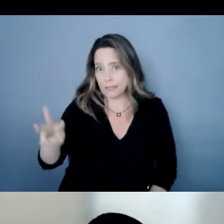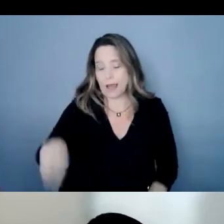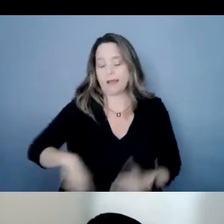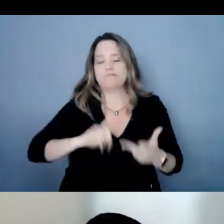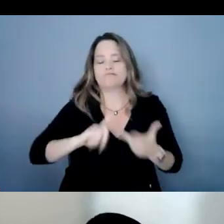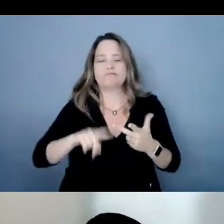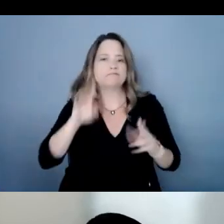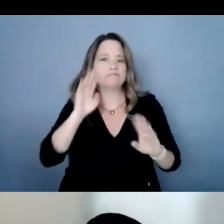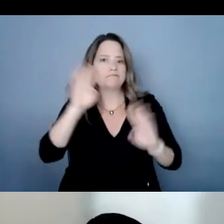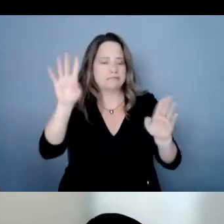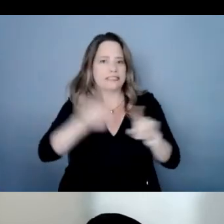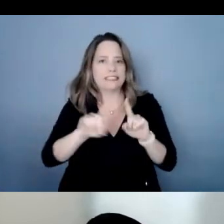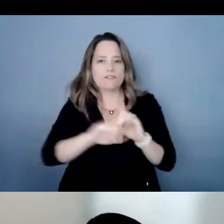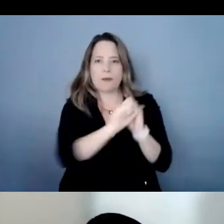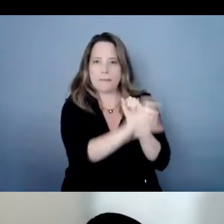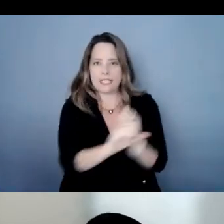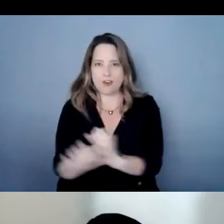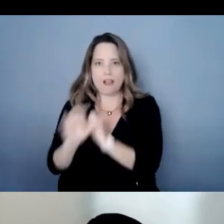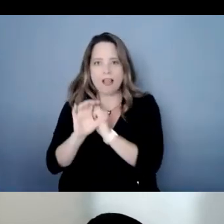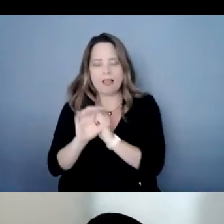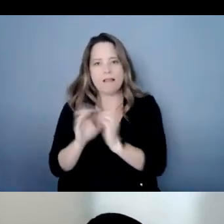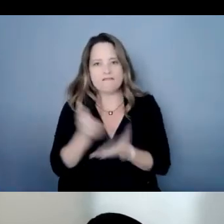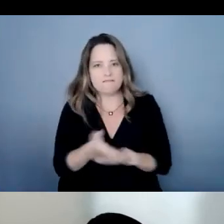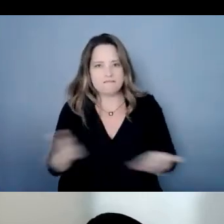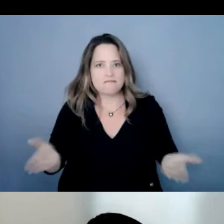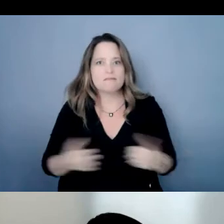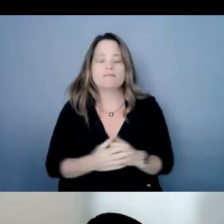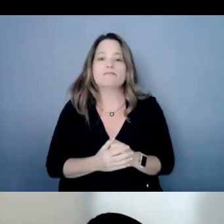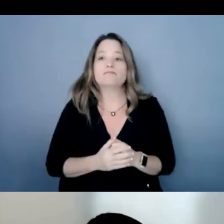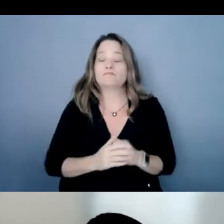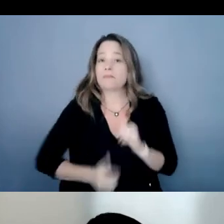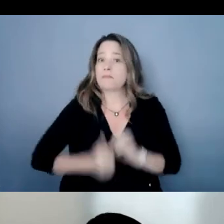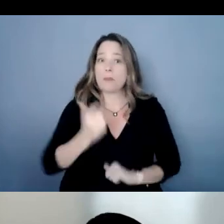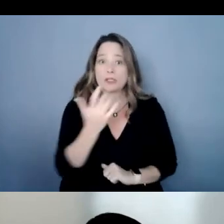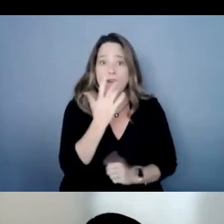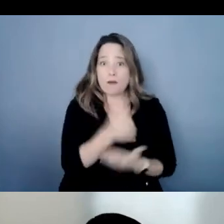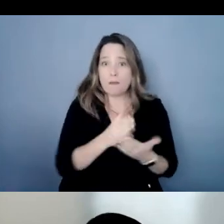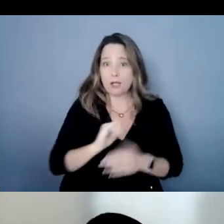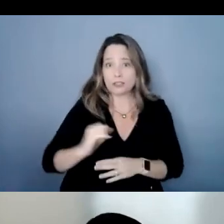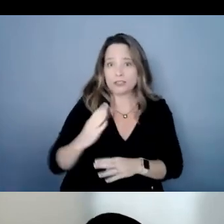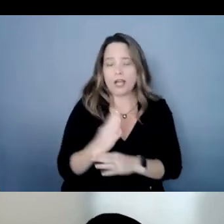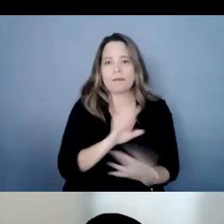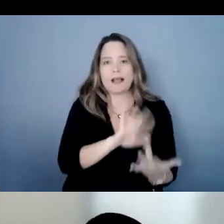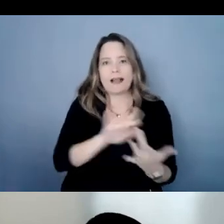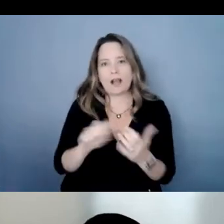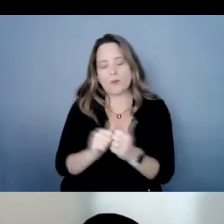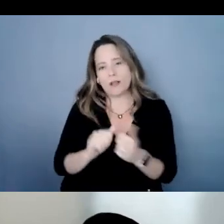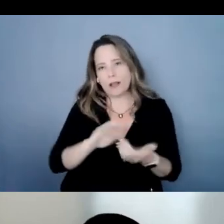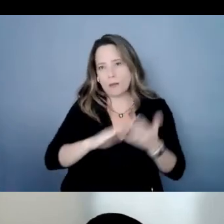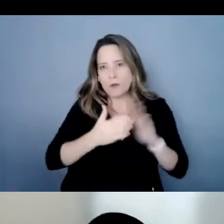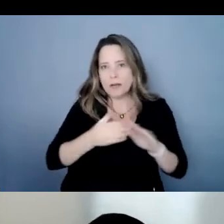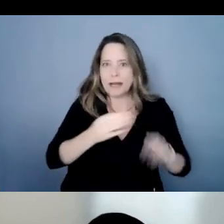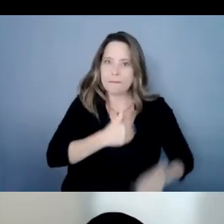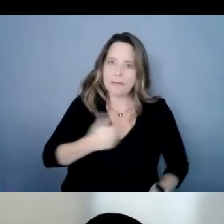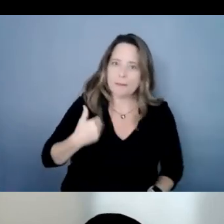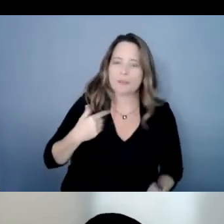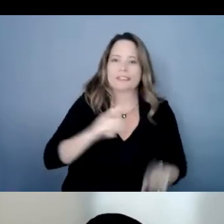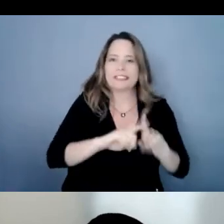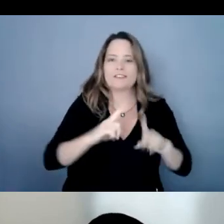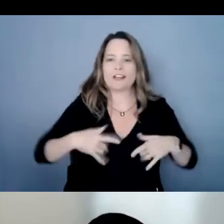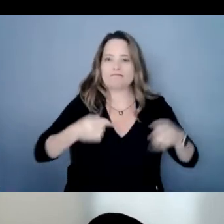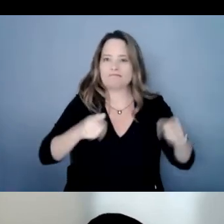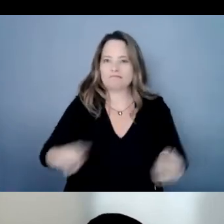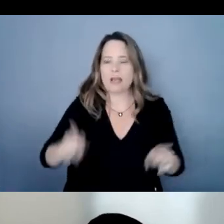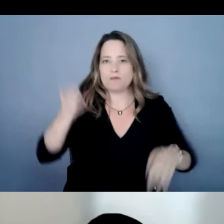favorite part of his job is having the opportunity to connect with community members at exhibits and presentations matt pursued